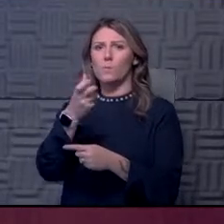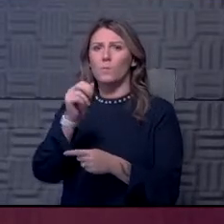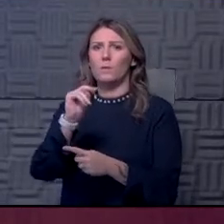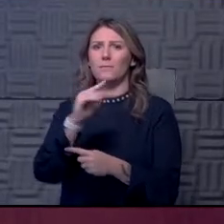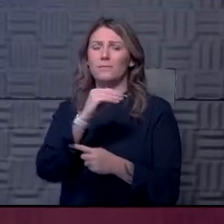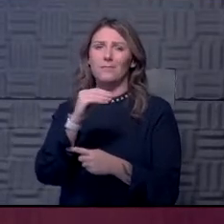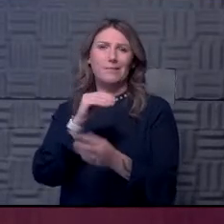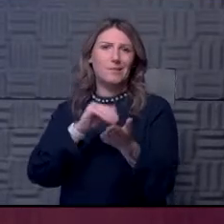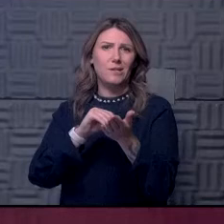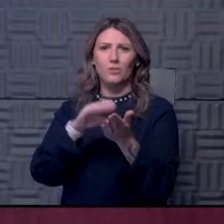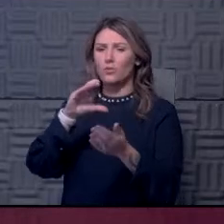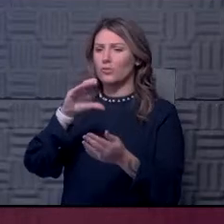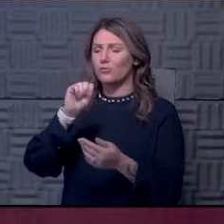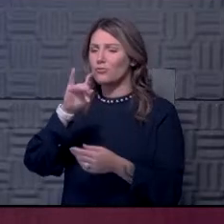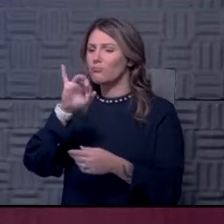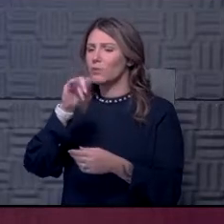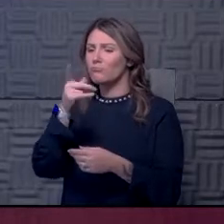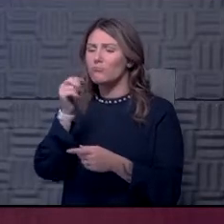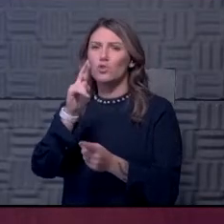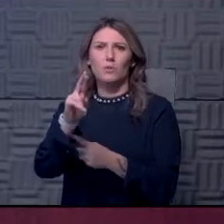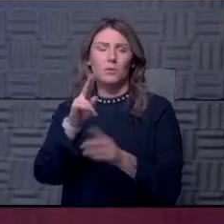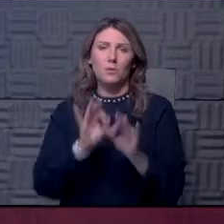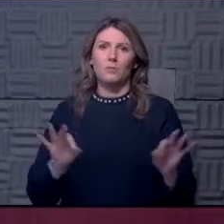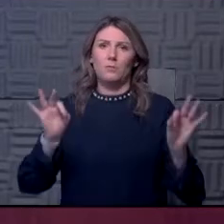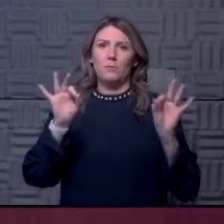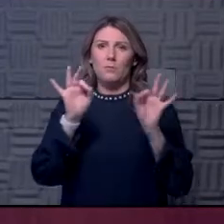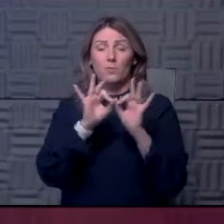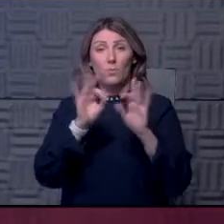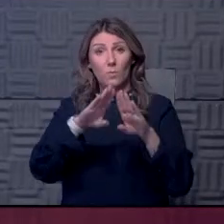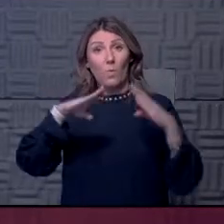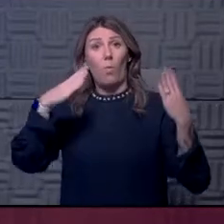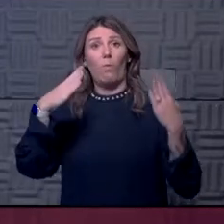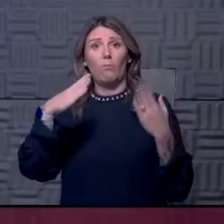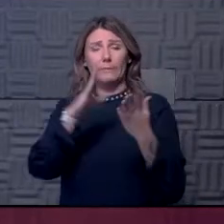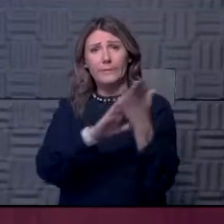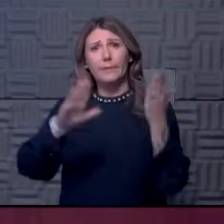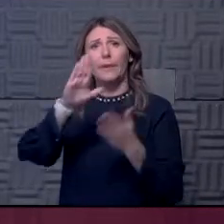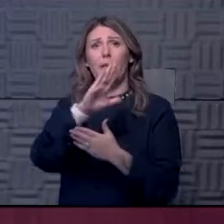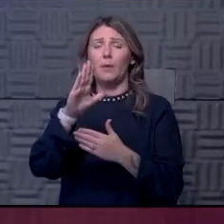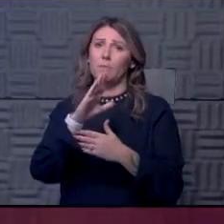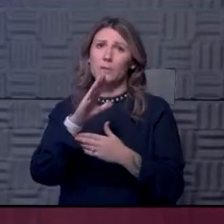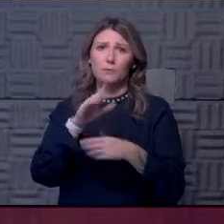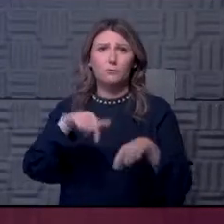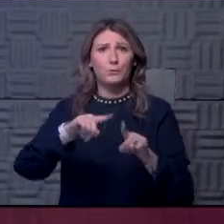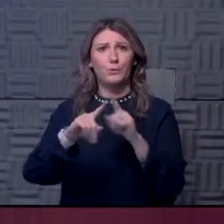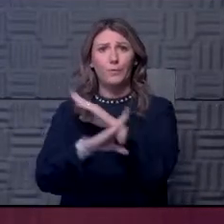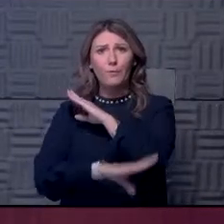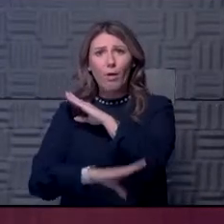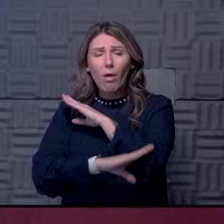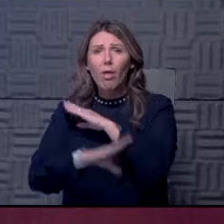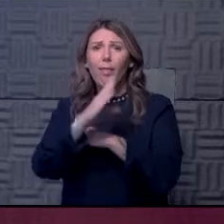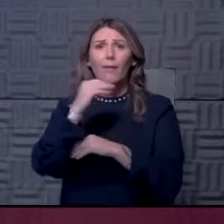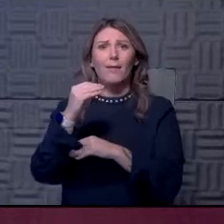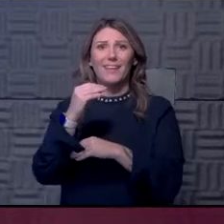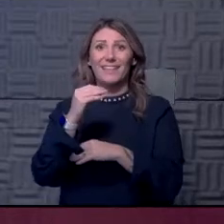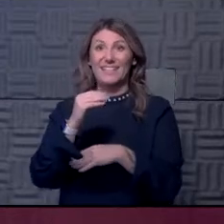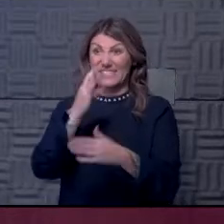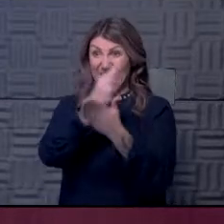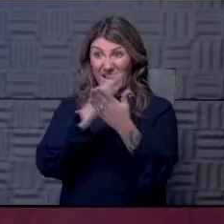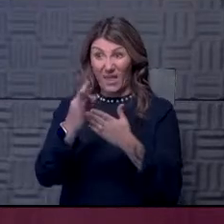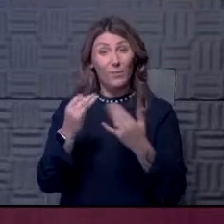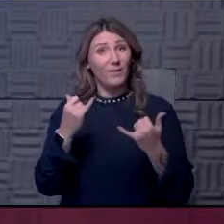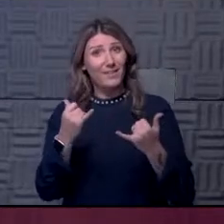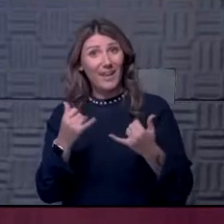who have been so key in our reopening of the campus this fall and continued efforts over the course. We're in our ninth week now this semester.